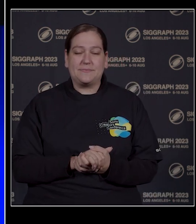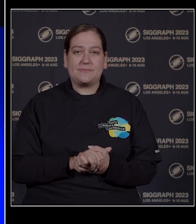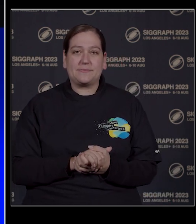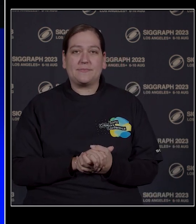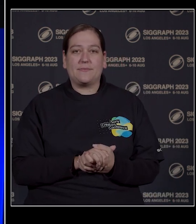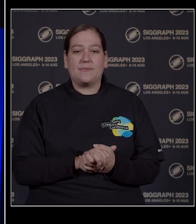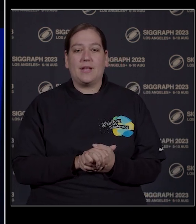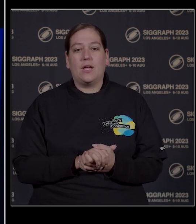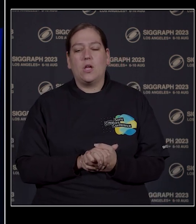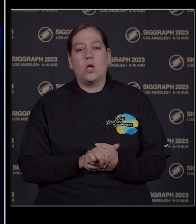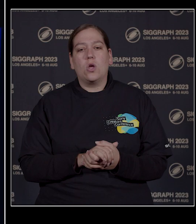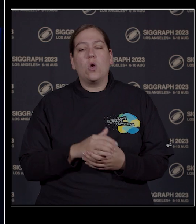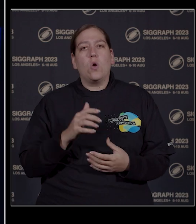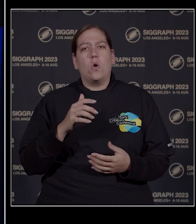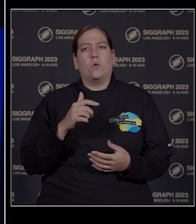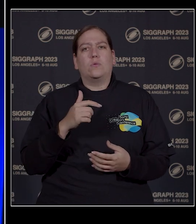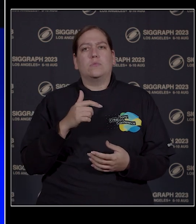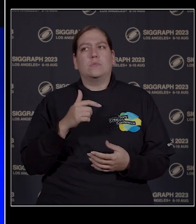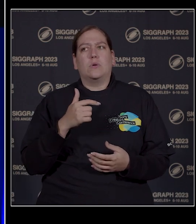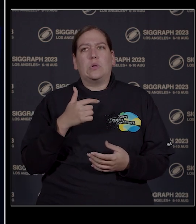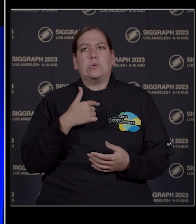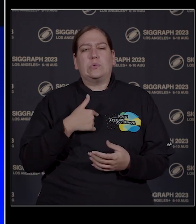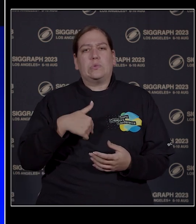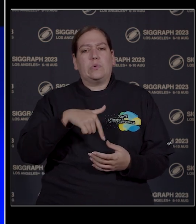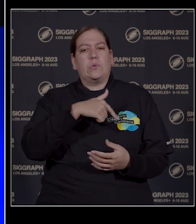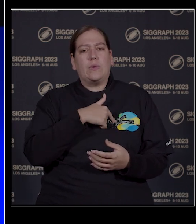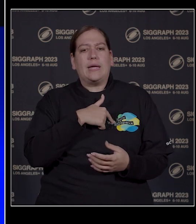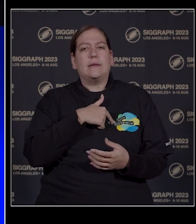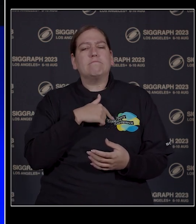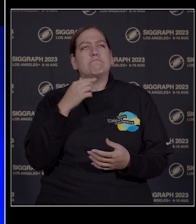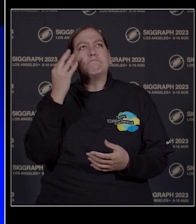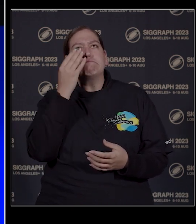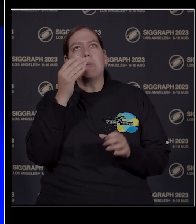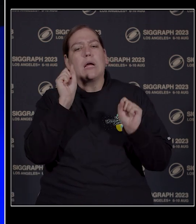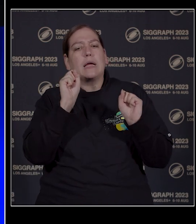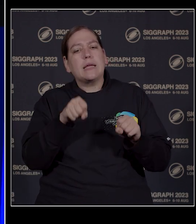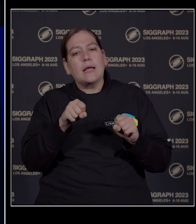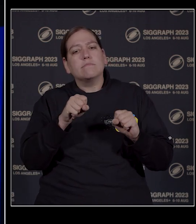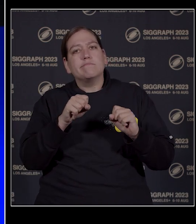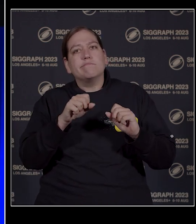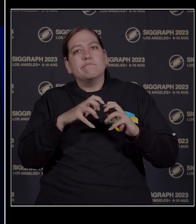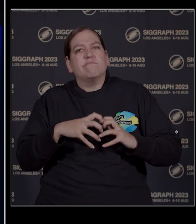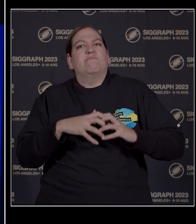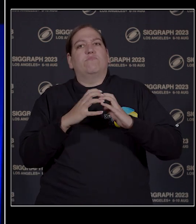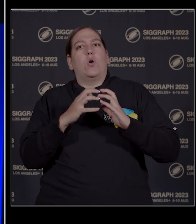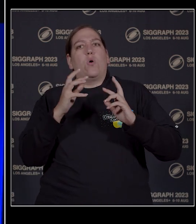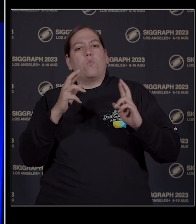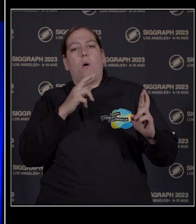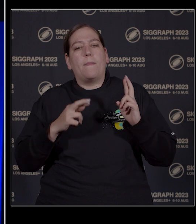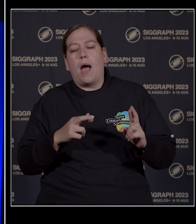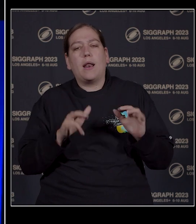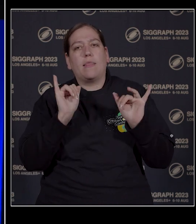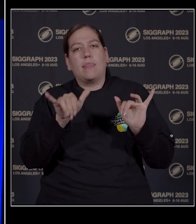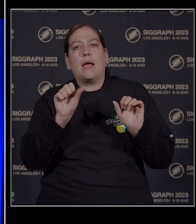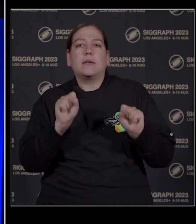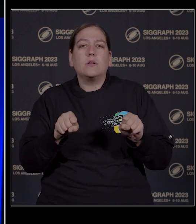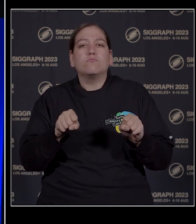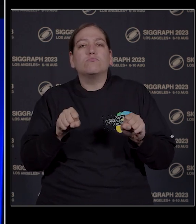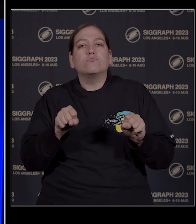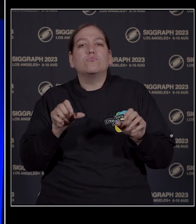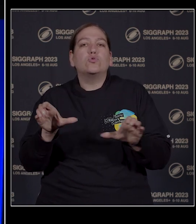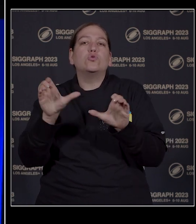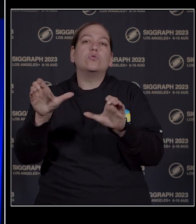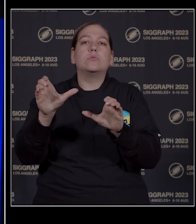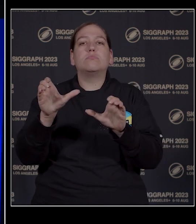that we could build a robotic system that could effectively carry out precise tasks in an open and unstructured